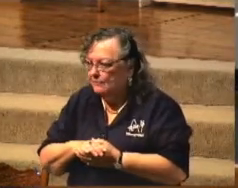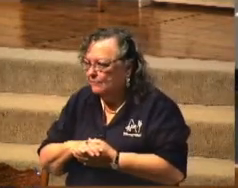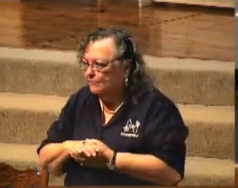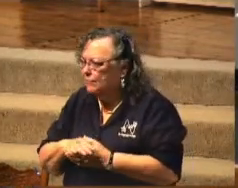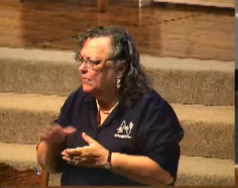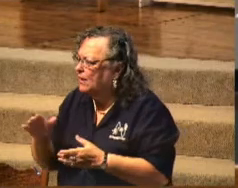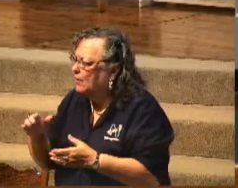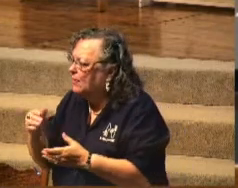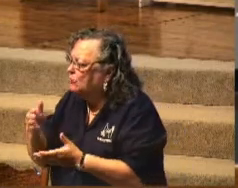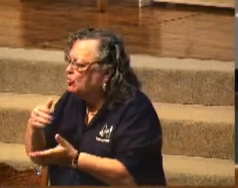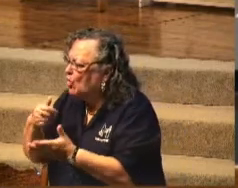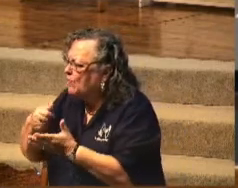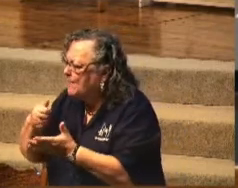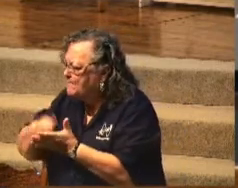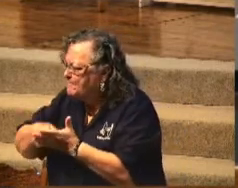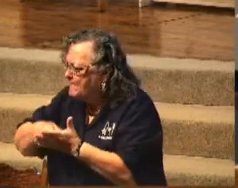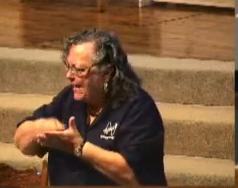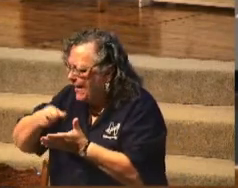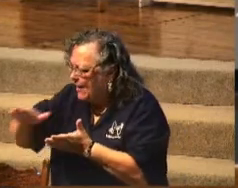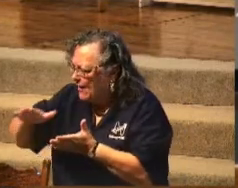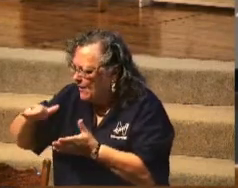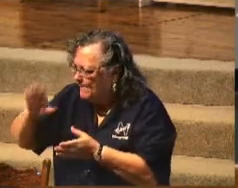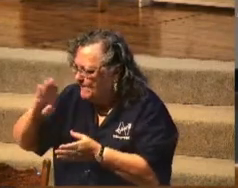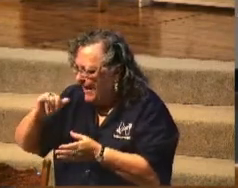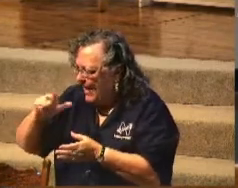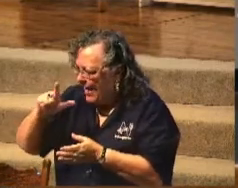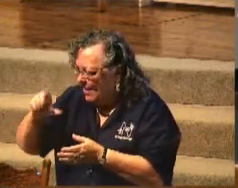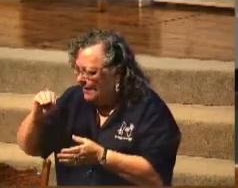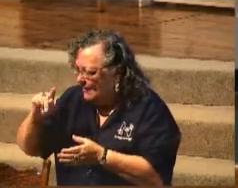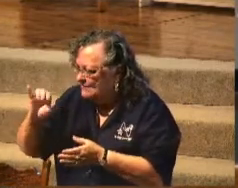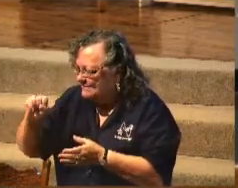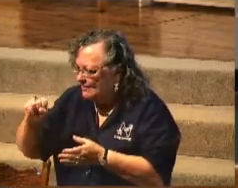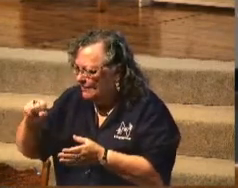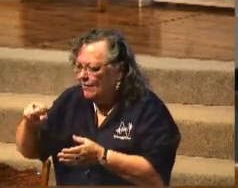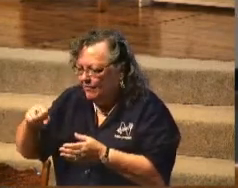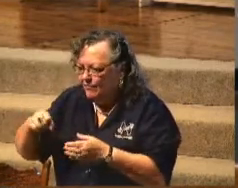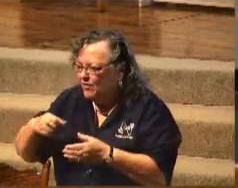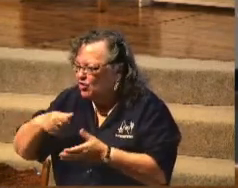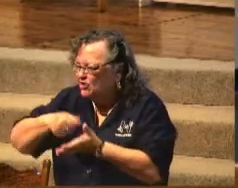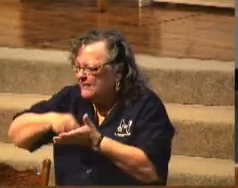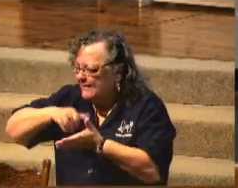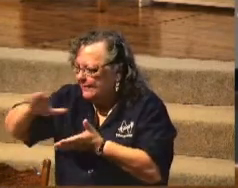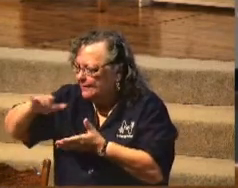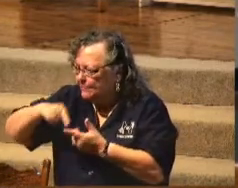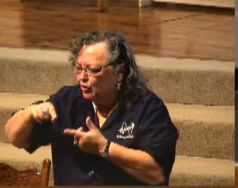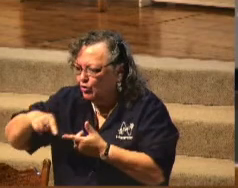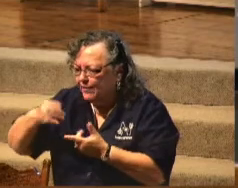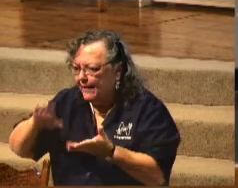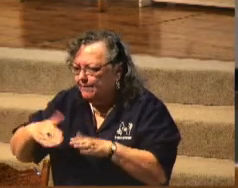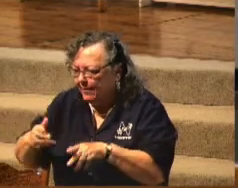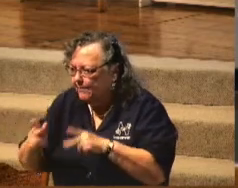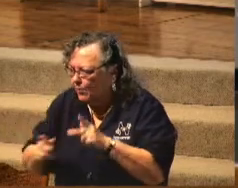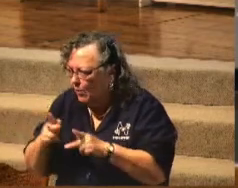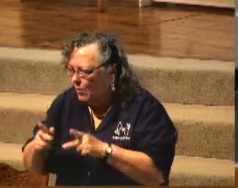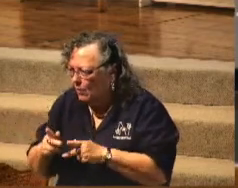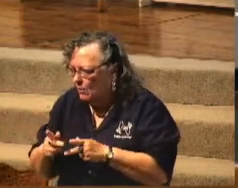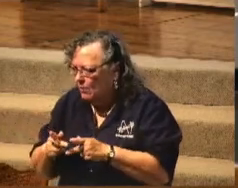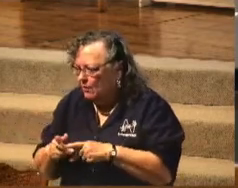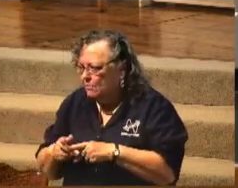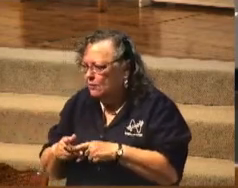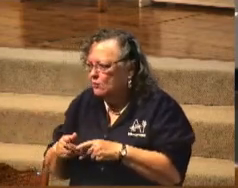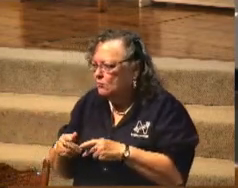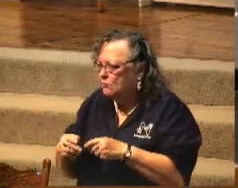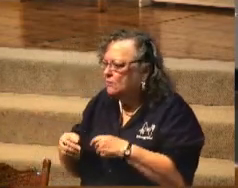Jesus said this, render unto Caesar that which is Caesar's and unto God that which is God's. We think that's